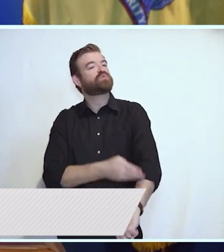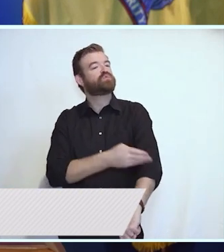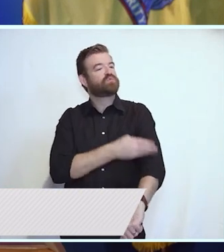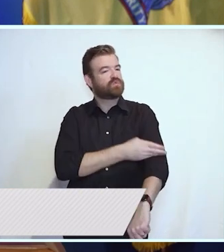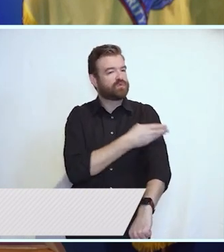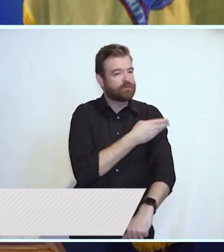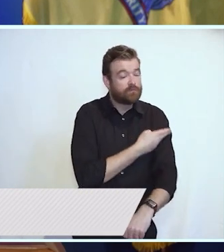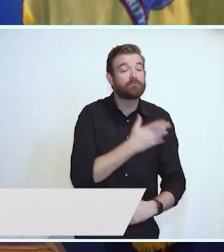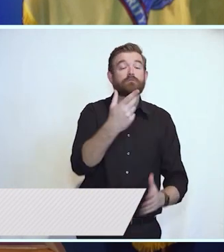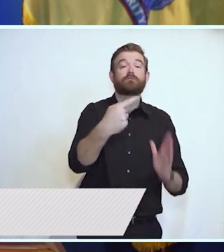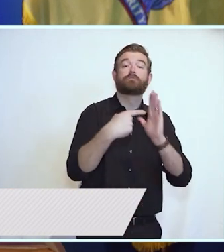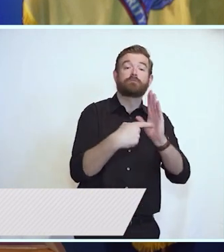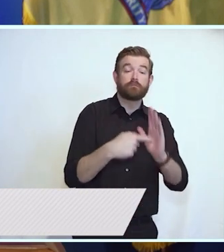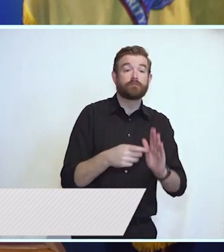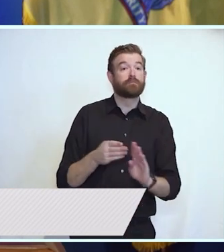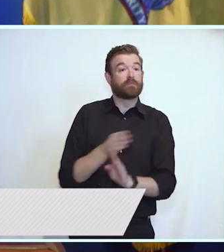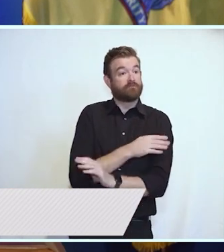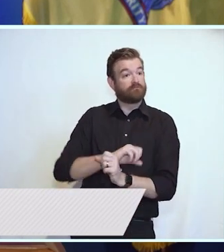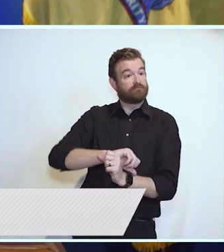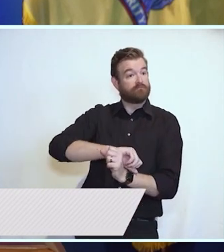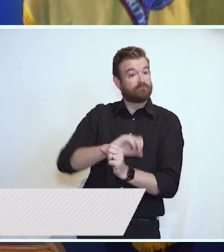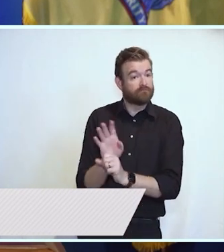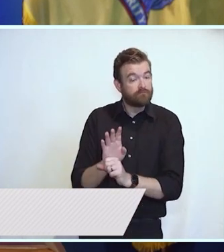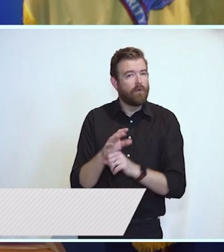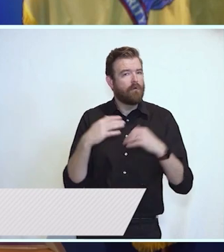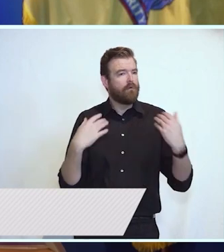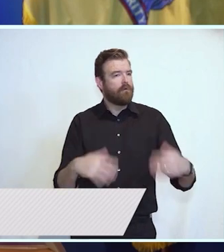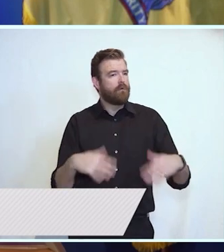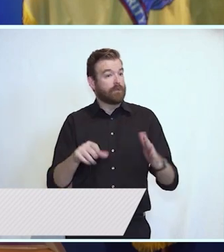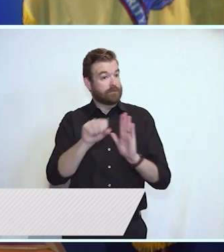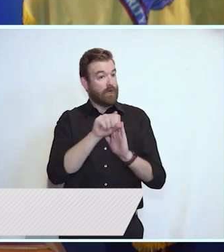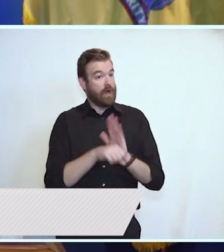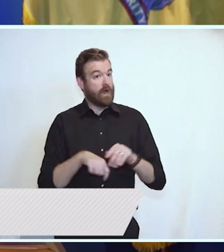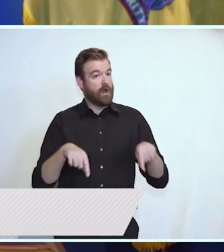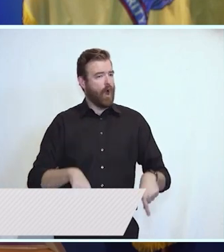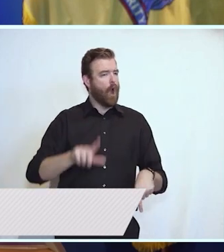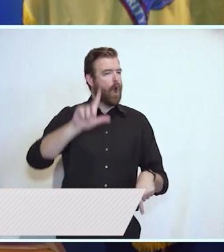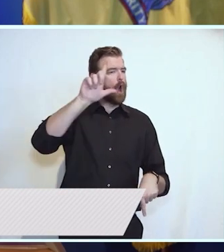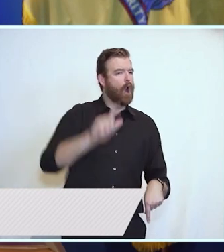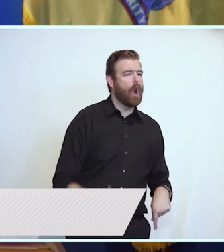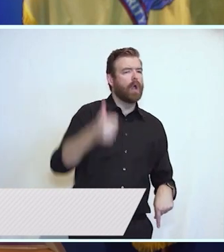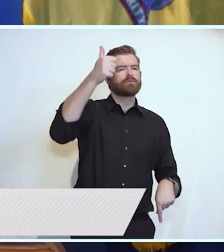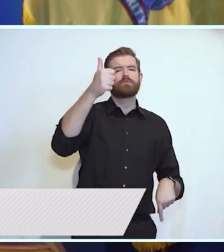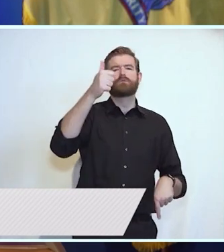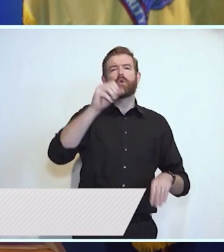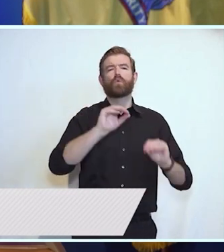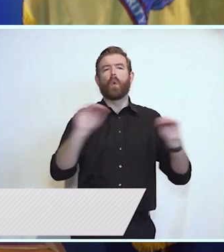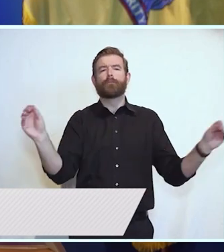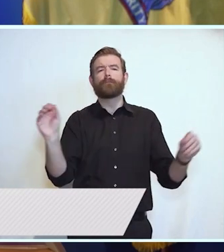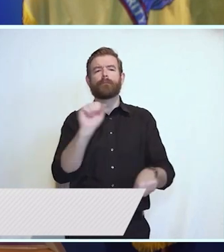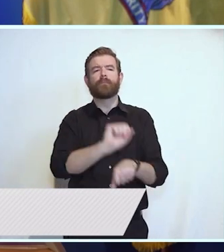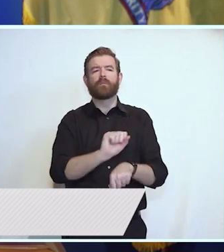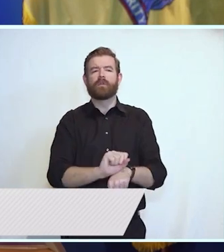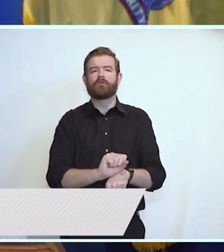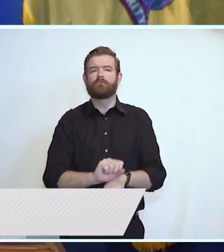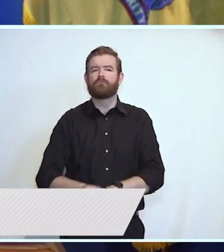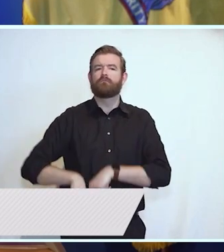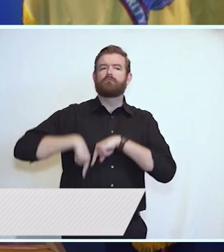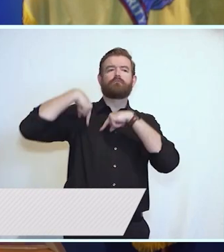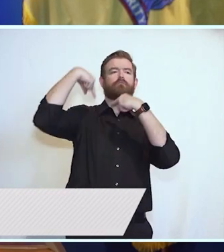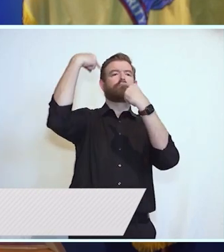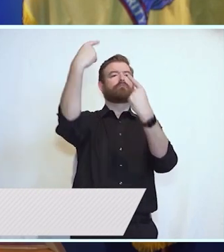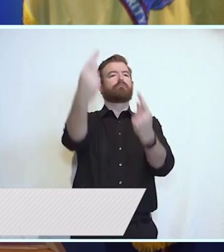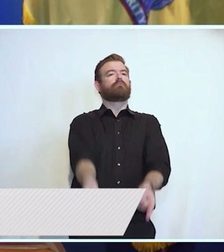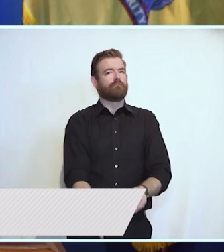example before the pandemic we saw our state achieve the lowest sustained levels of unemployment since the state began keeping